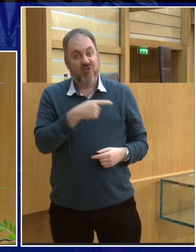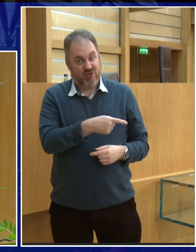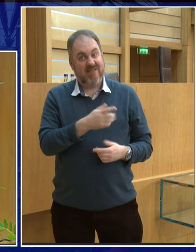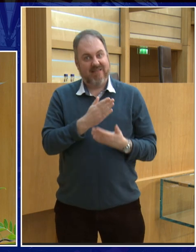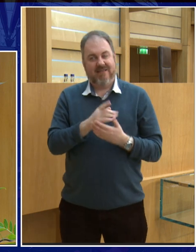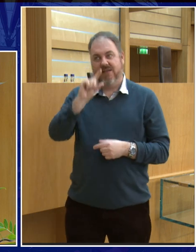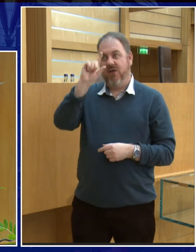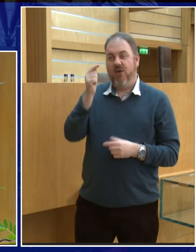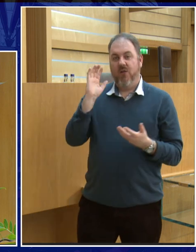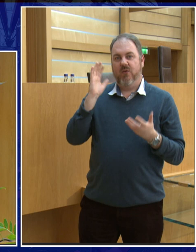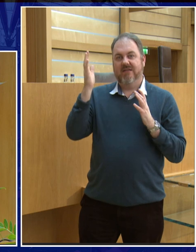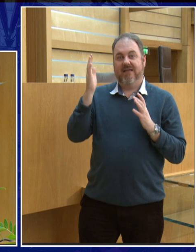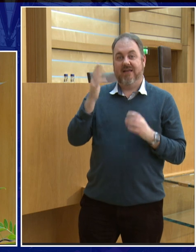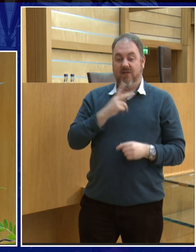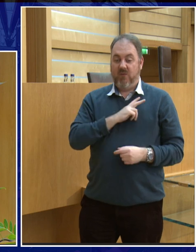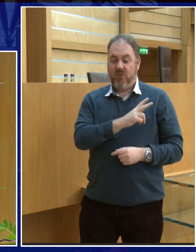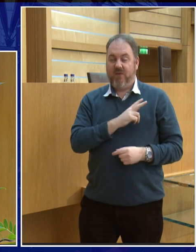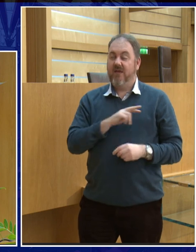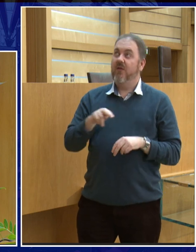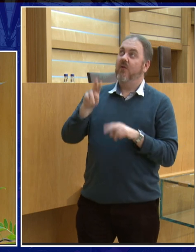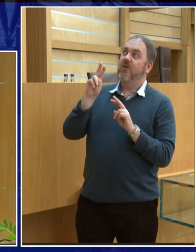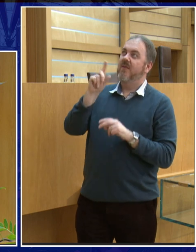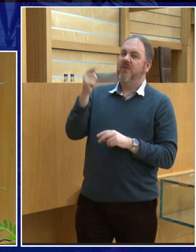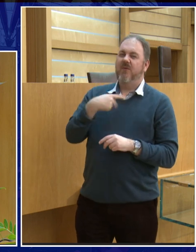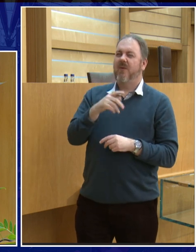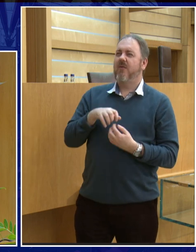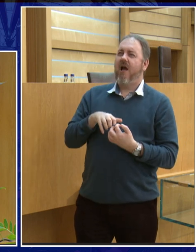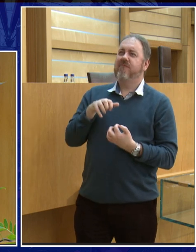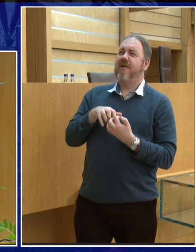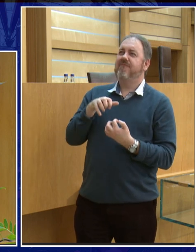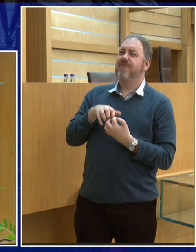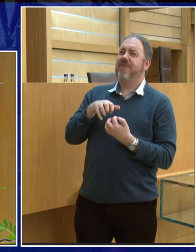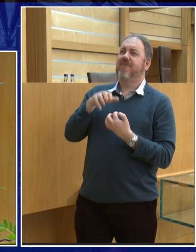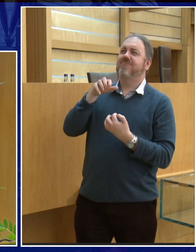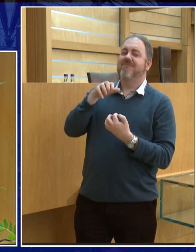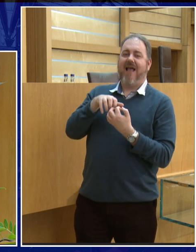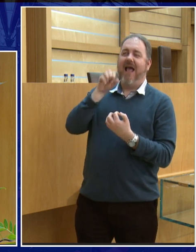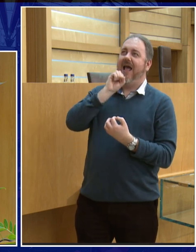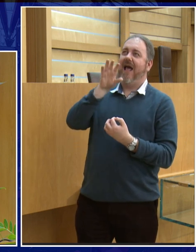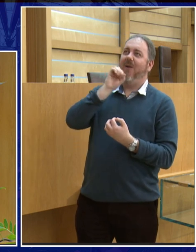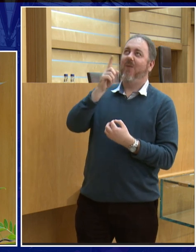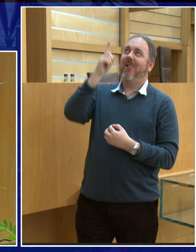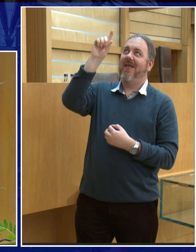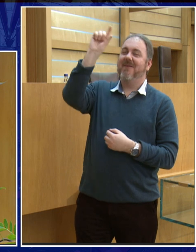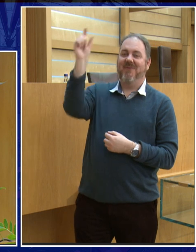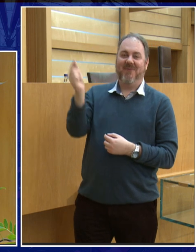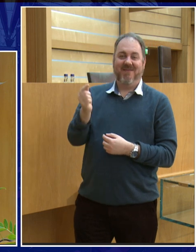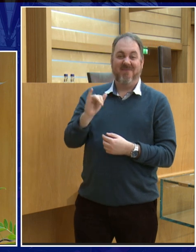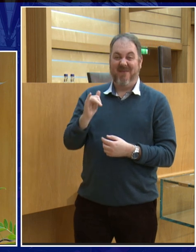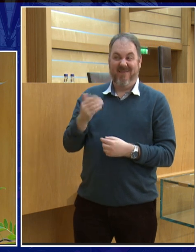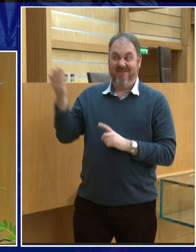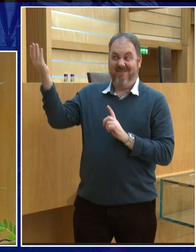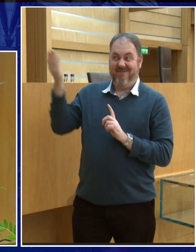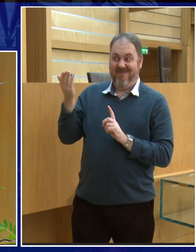we look at the moon. And sometimes we go outside and we just howl at the moon. you go, oh, because the moon is so beautiful. So it might be hereditary.